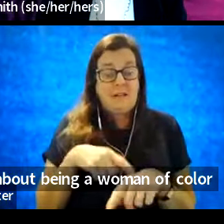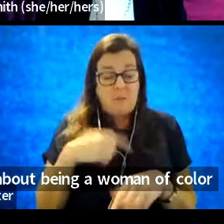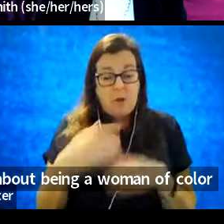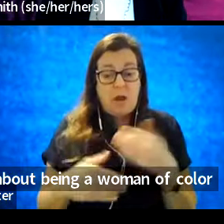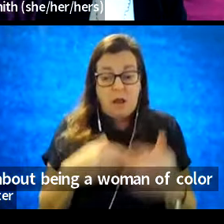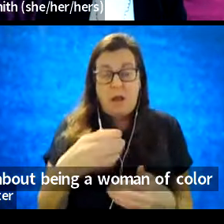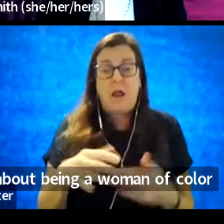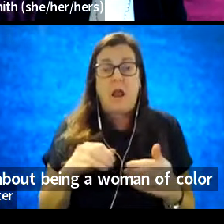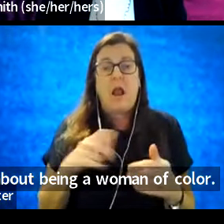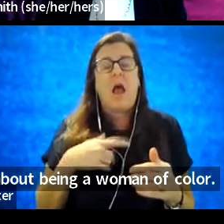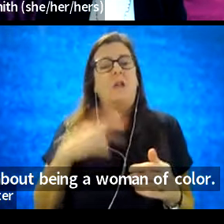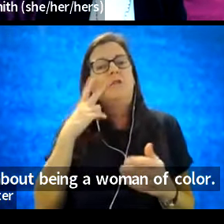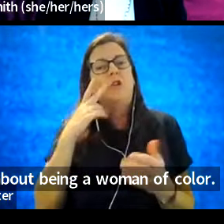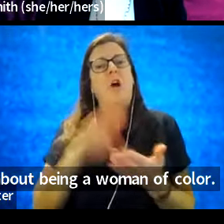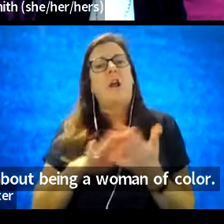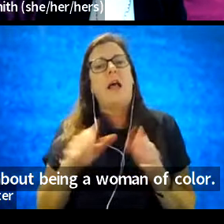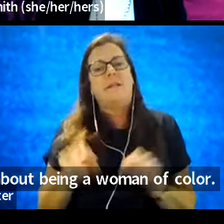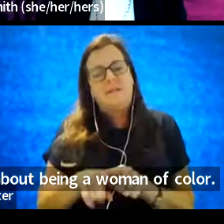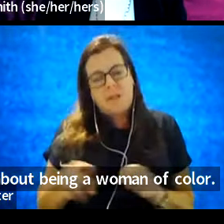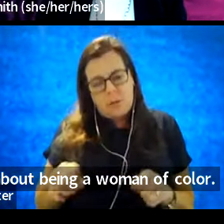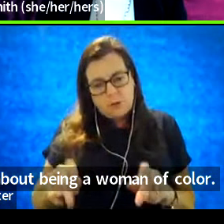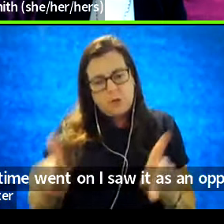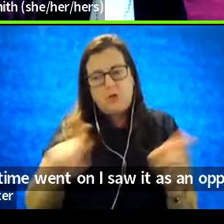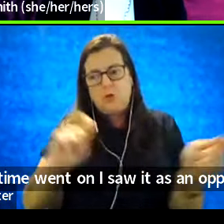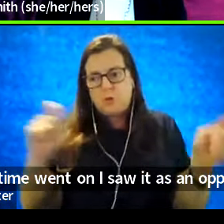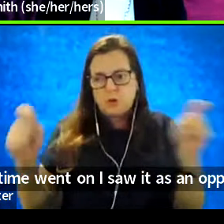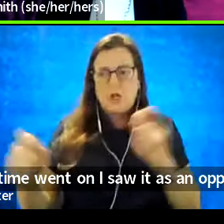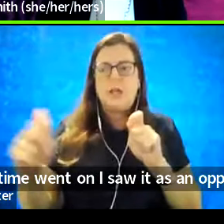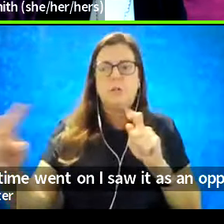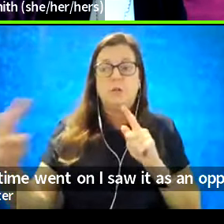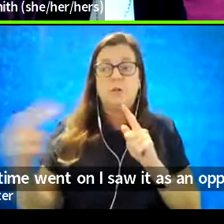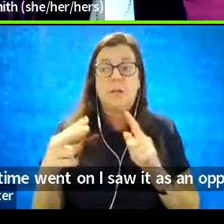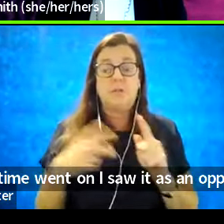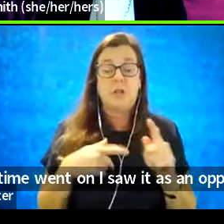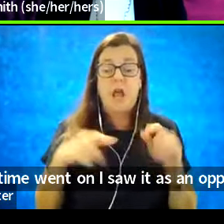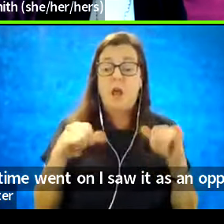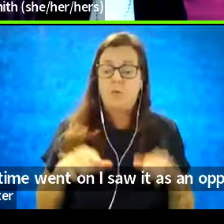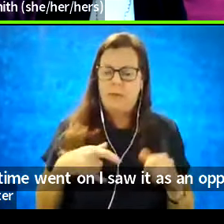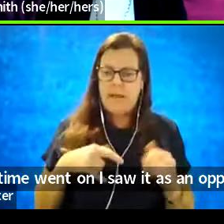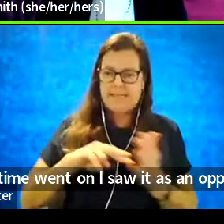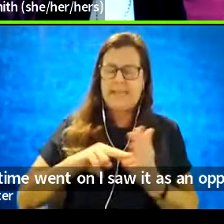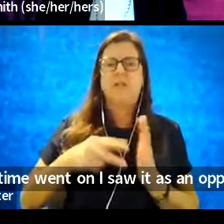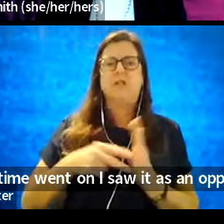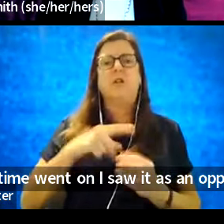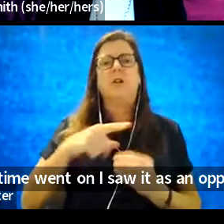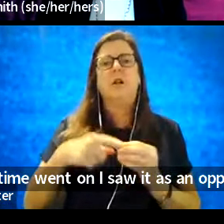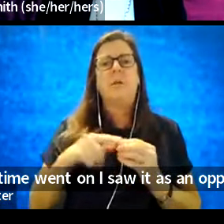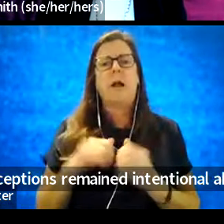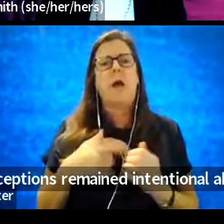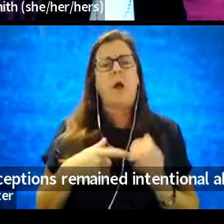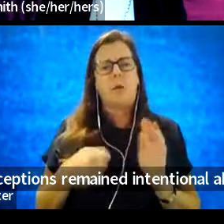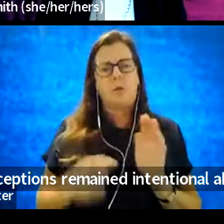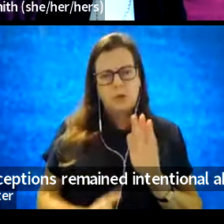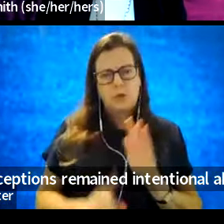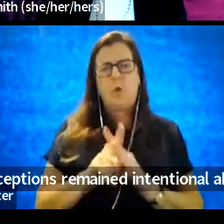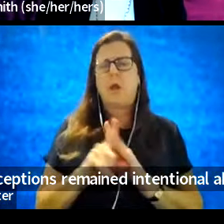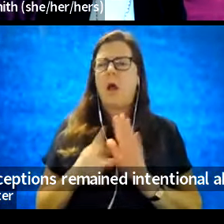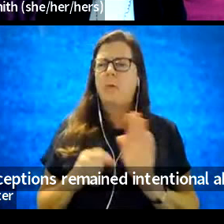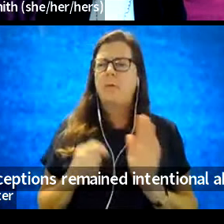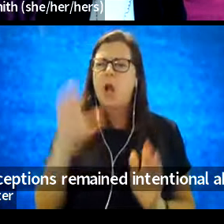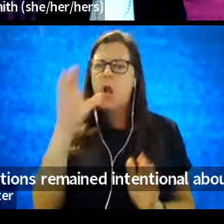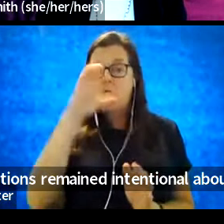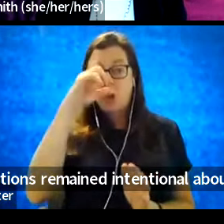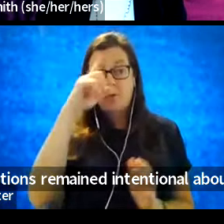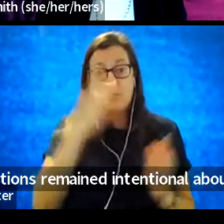on, I saw it as an opportunity to change perceptions. I remained intentional about how I was showing up and looked for